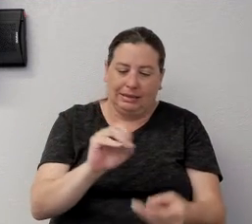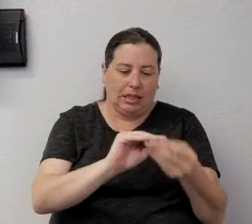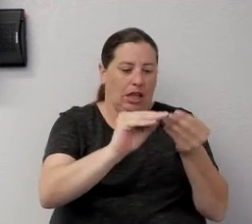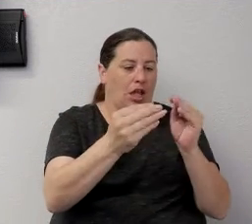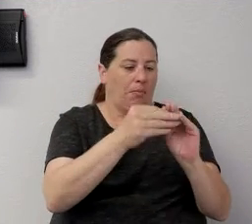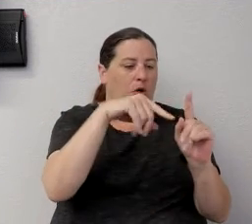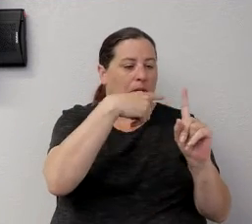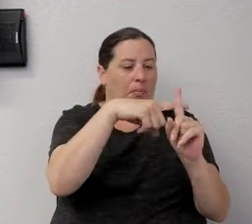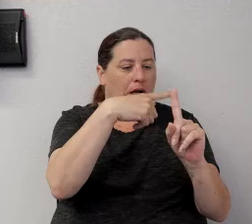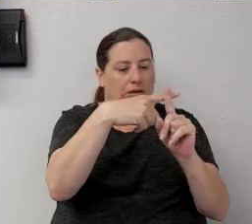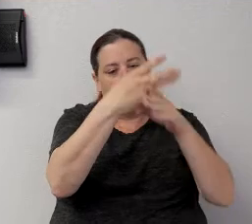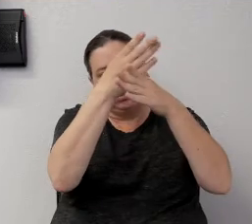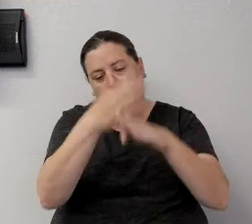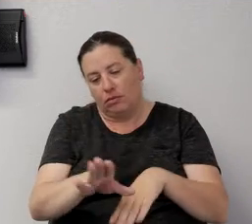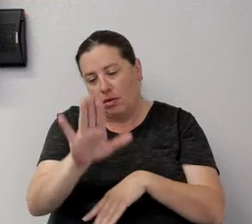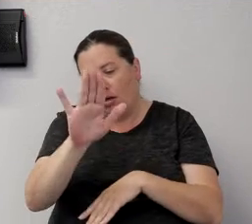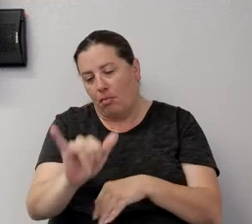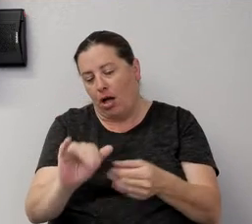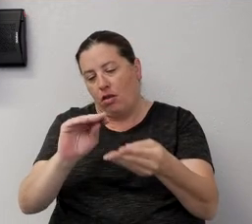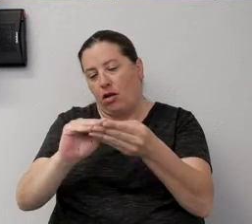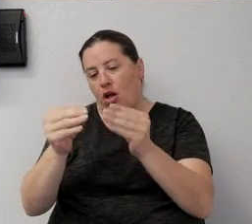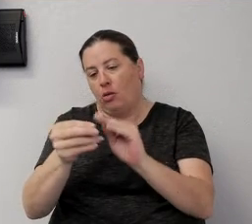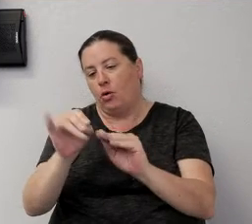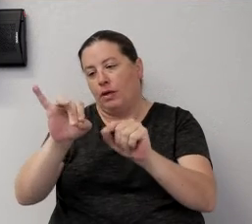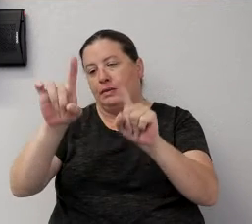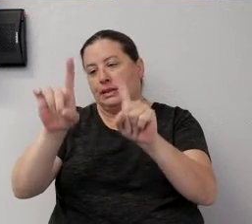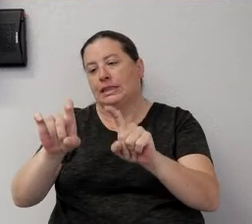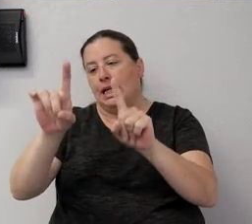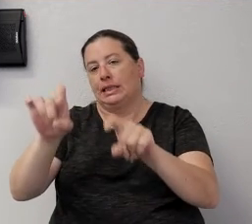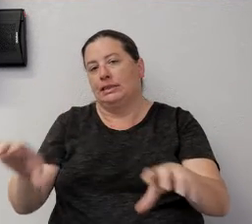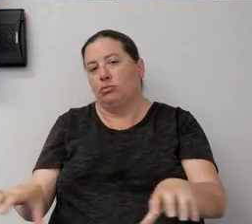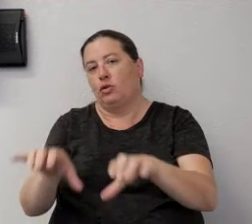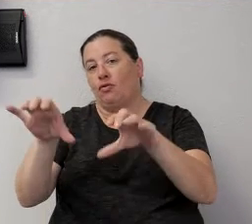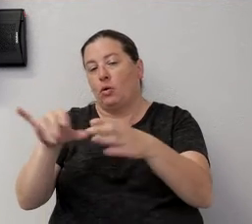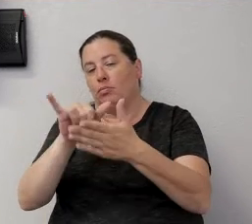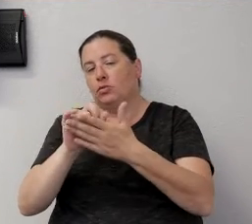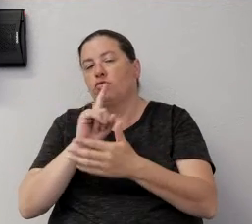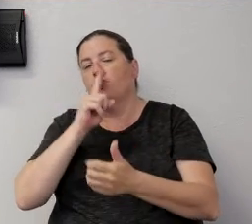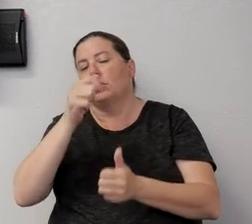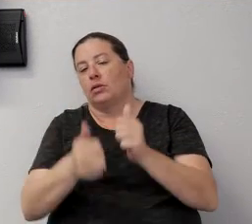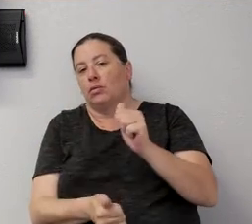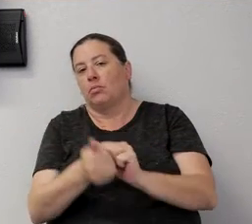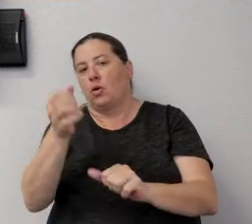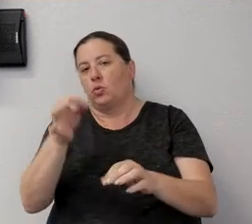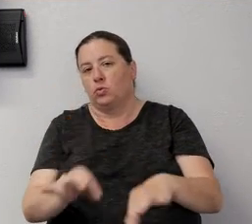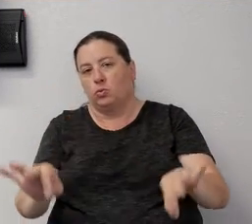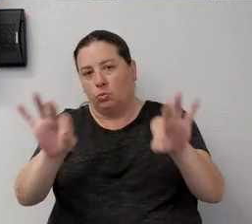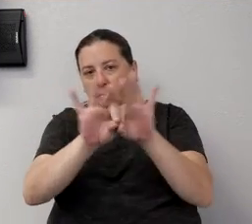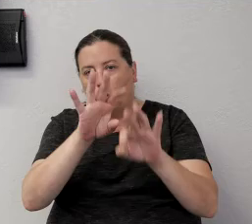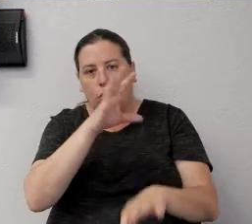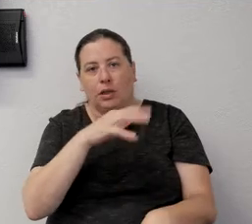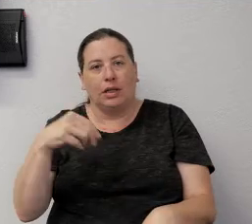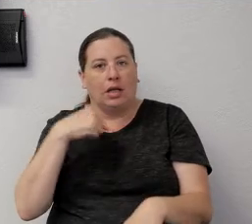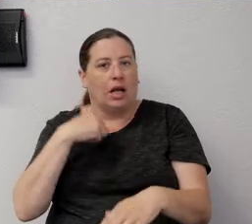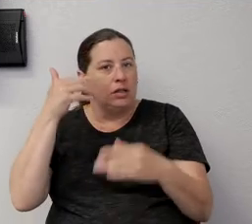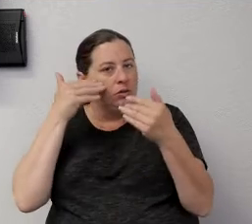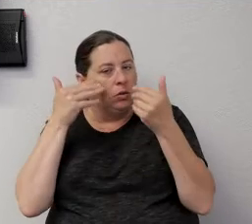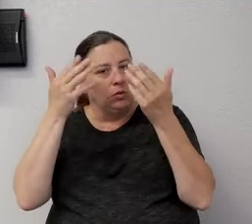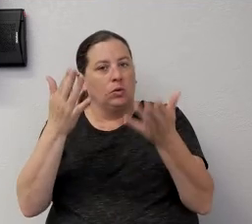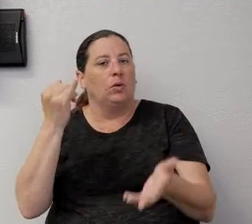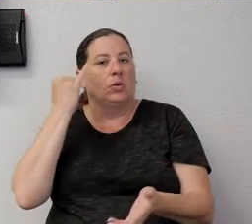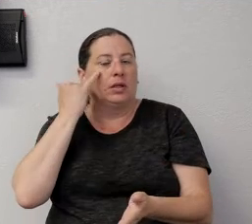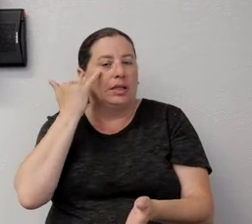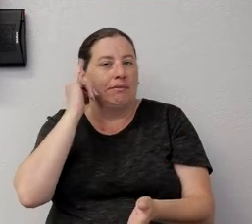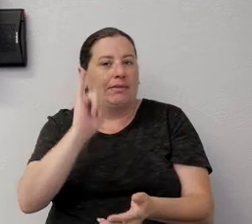positives divided by the number of tests performed that's really most important. And I don't know if that